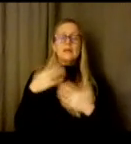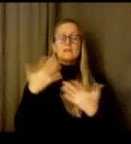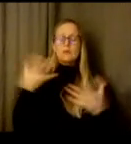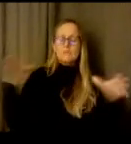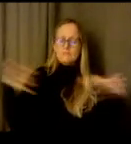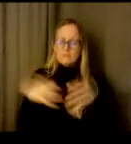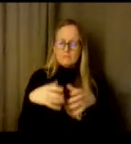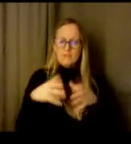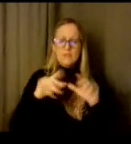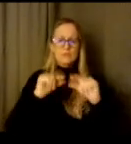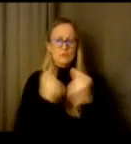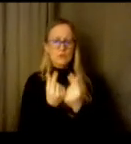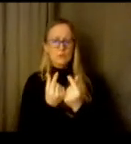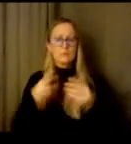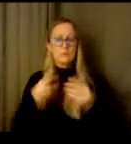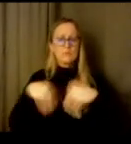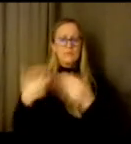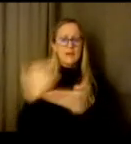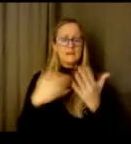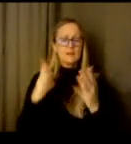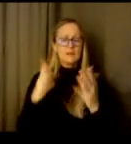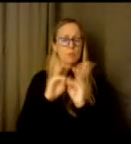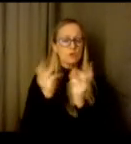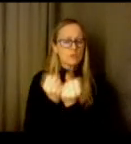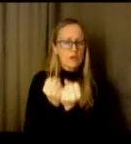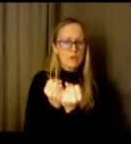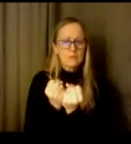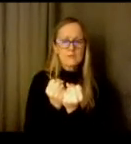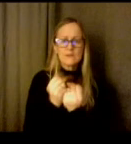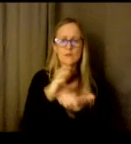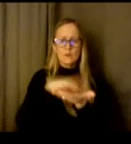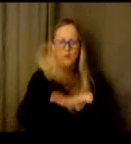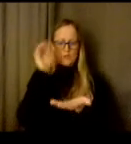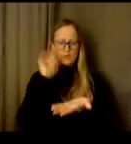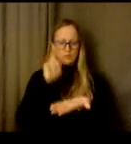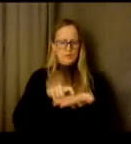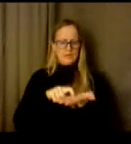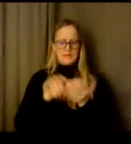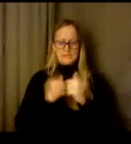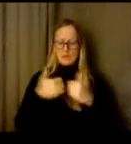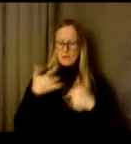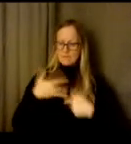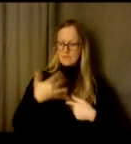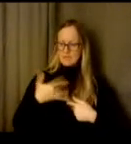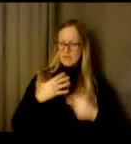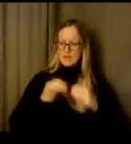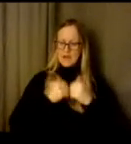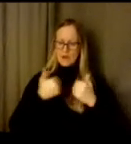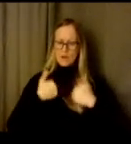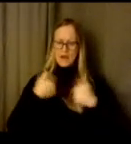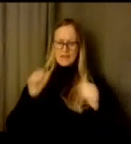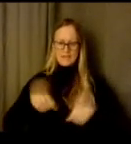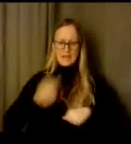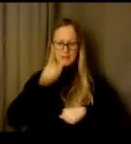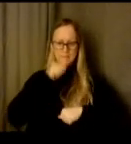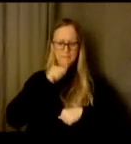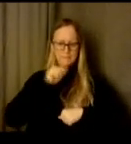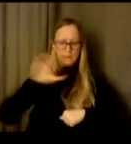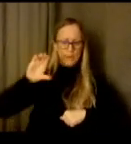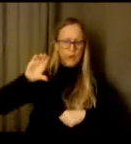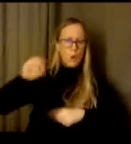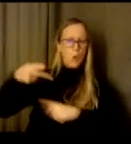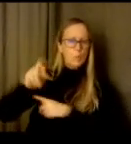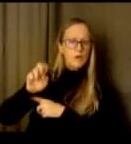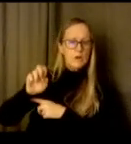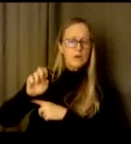wellness workshops where we can learn how to cope and recognize how we feel are some of the things that we are currently um pushing out for for